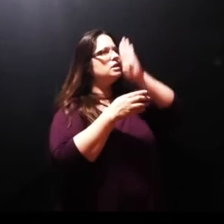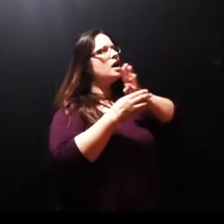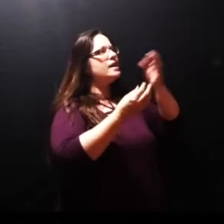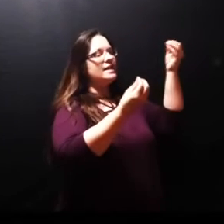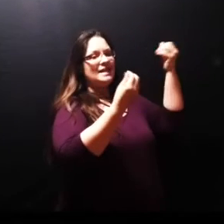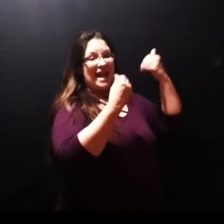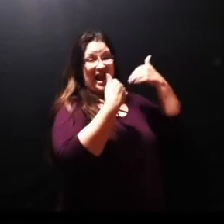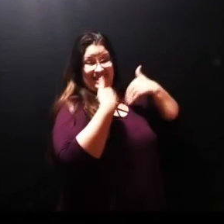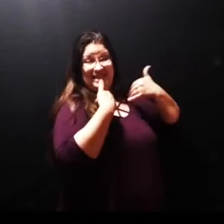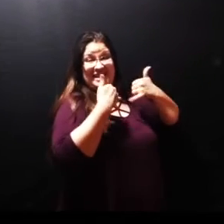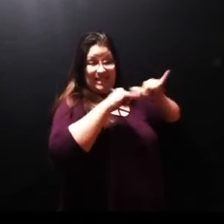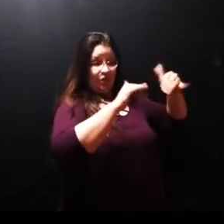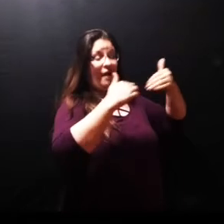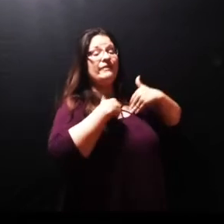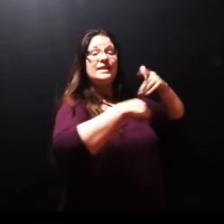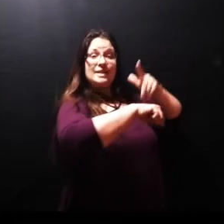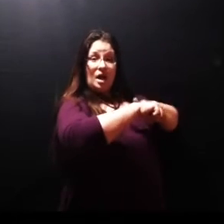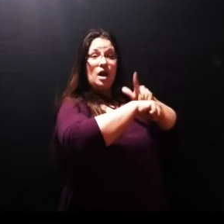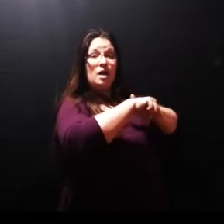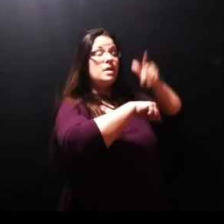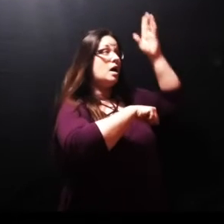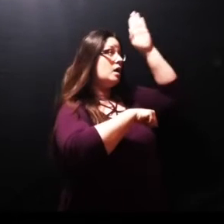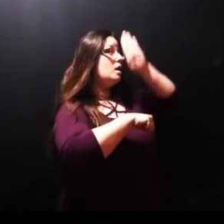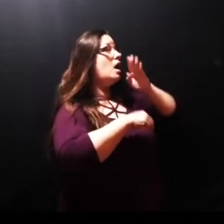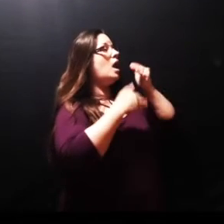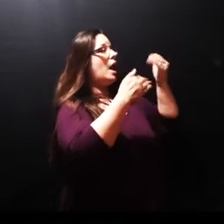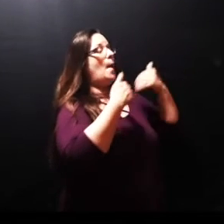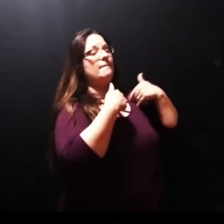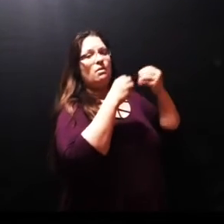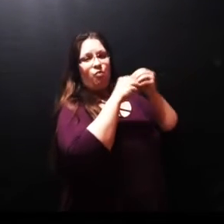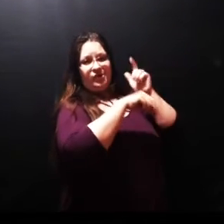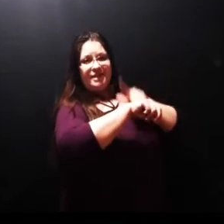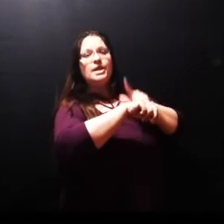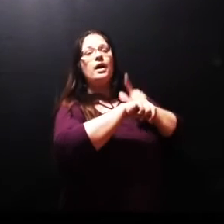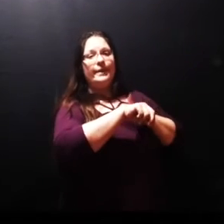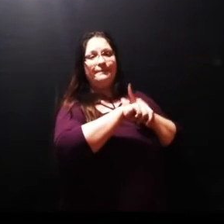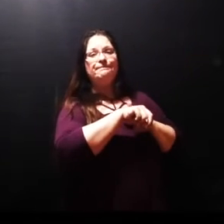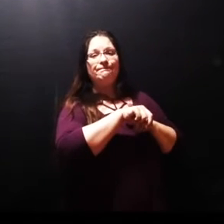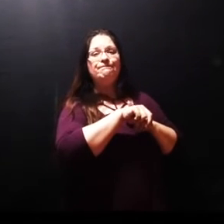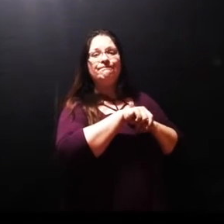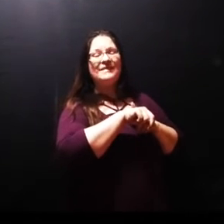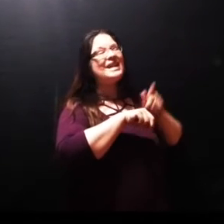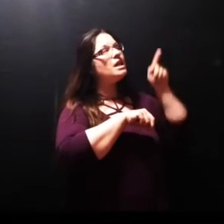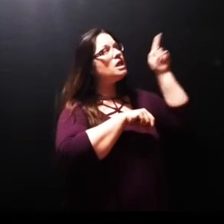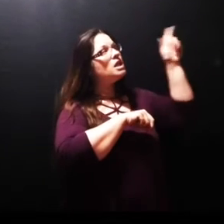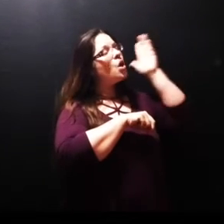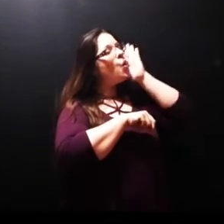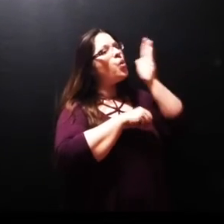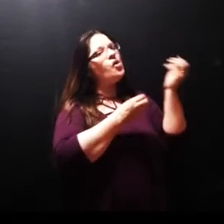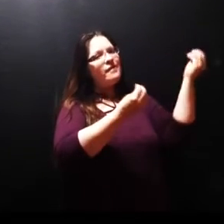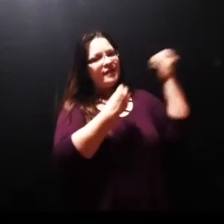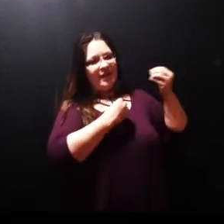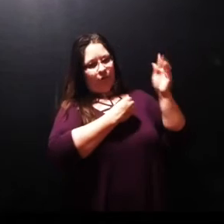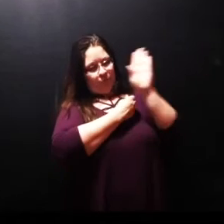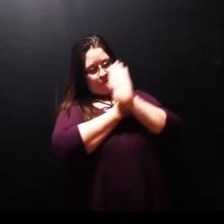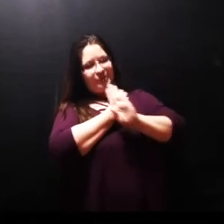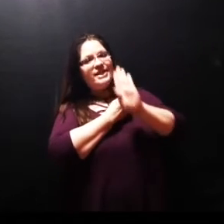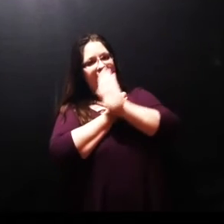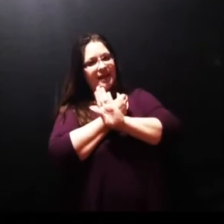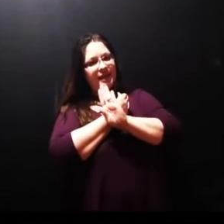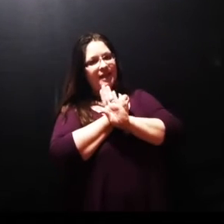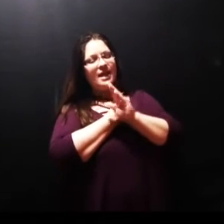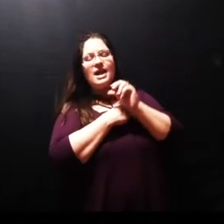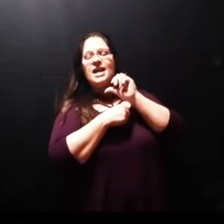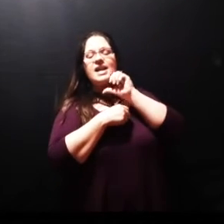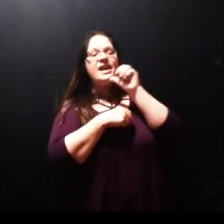to minister because the light is still shining there's still time before the cross and God is going to protect me because I'm on his timetable